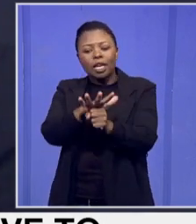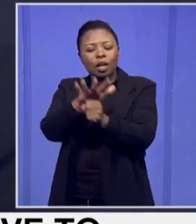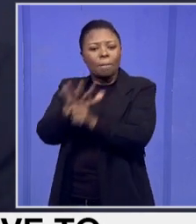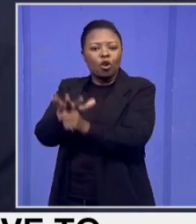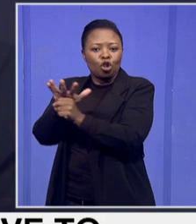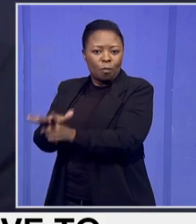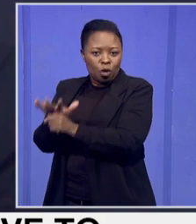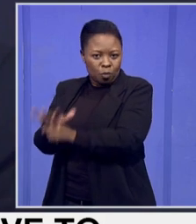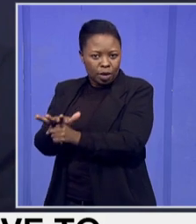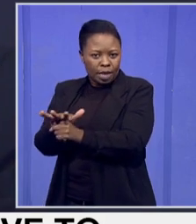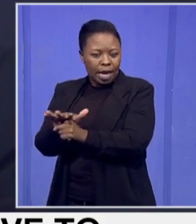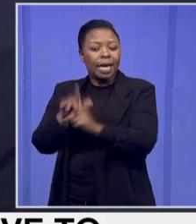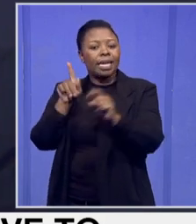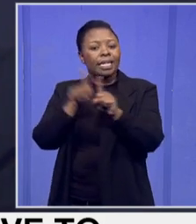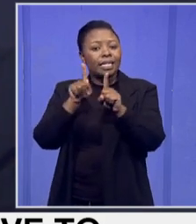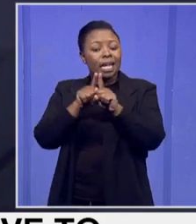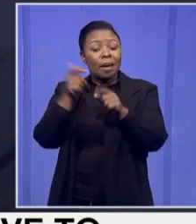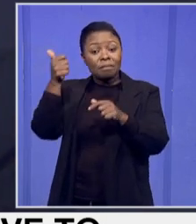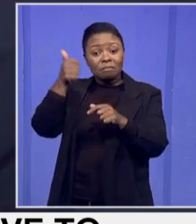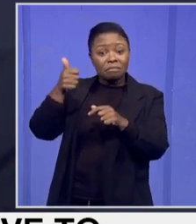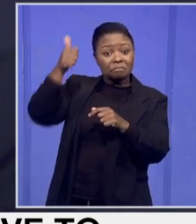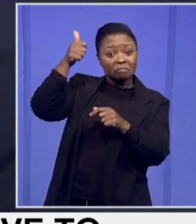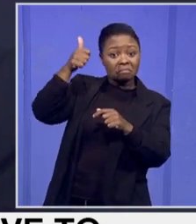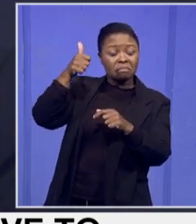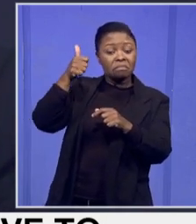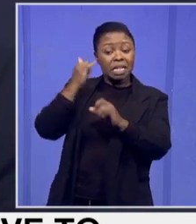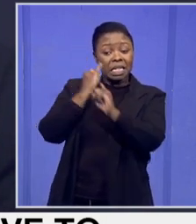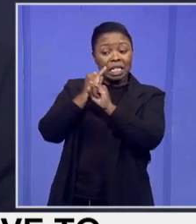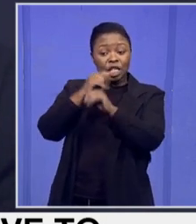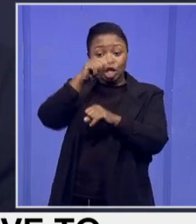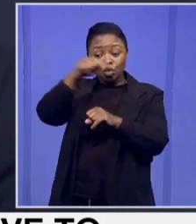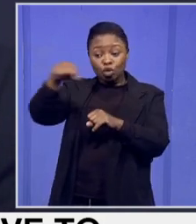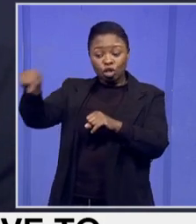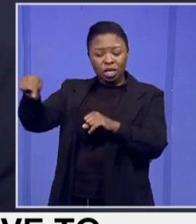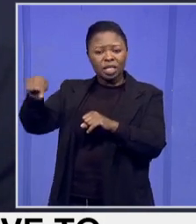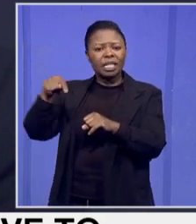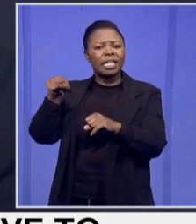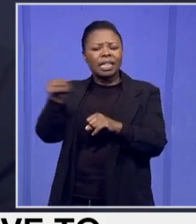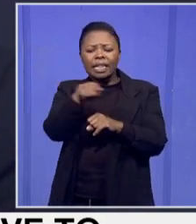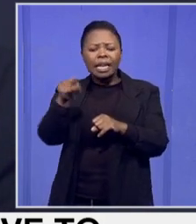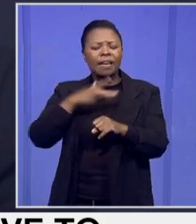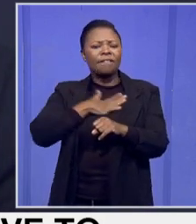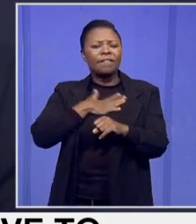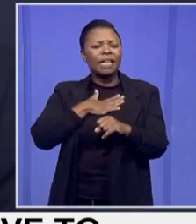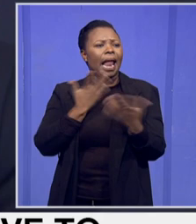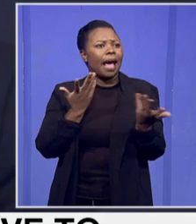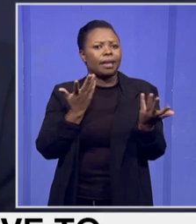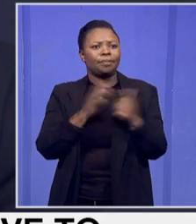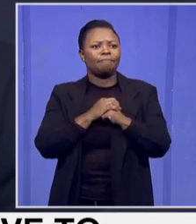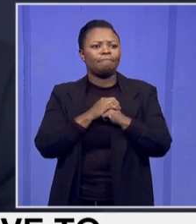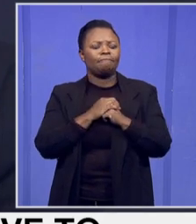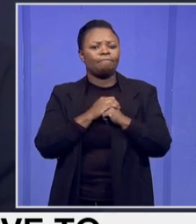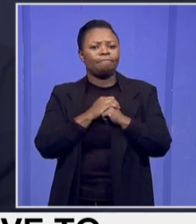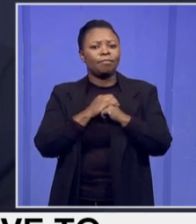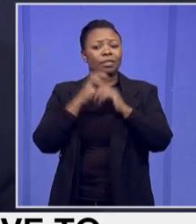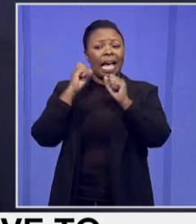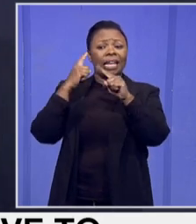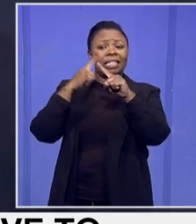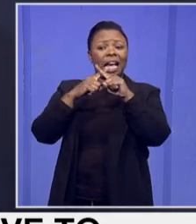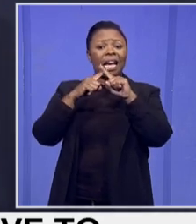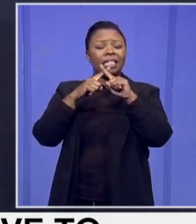those heads of institutions feel like they have to protect the executive.